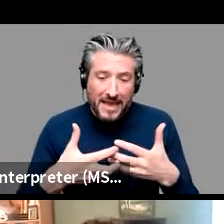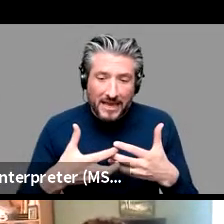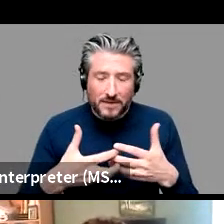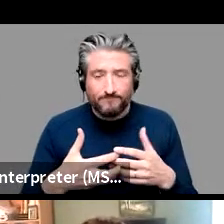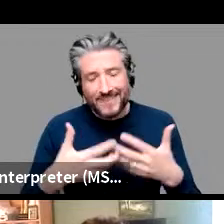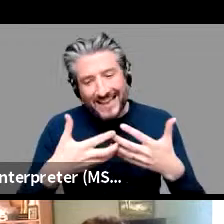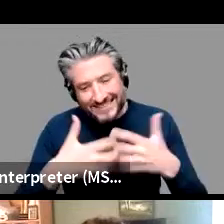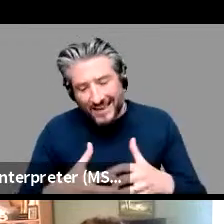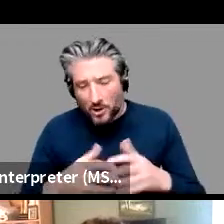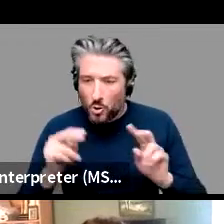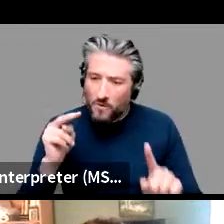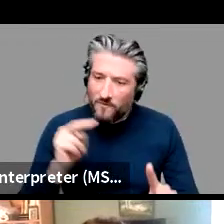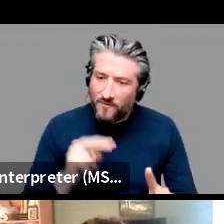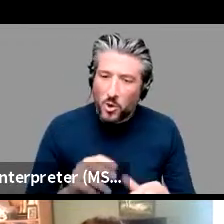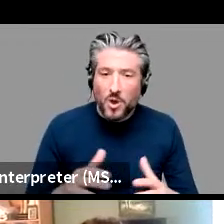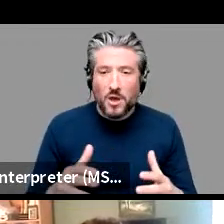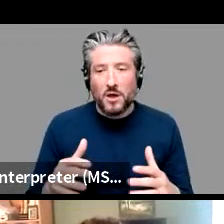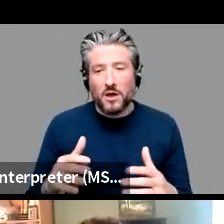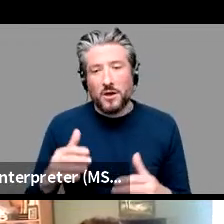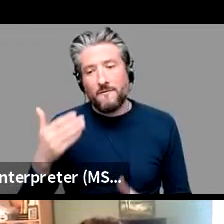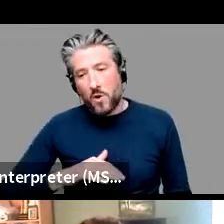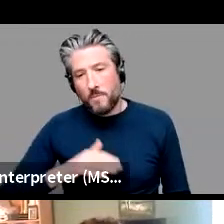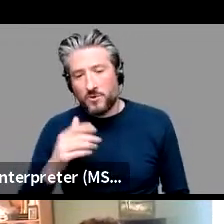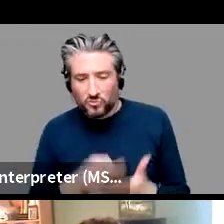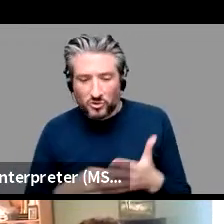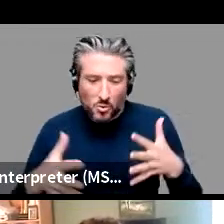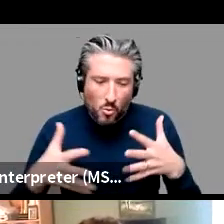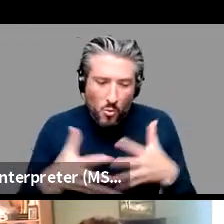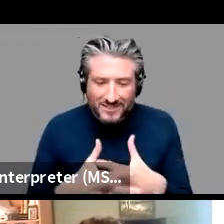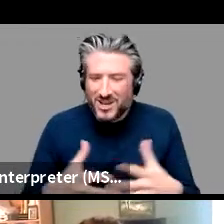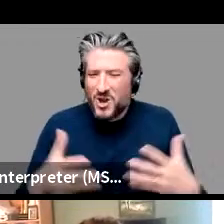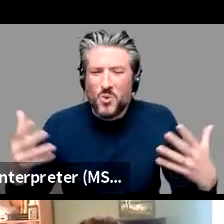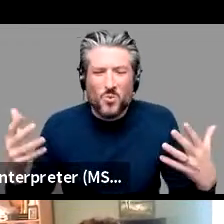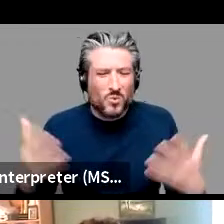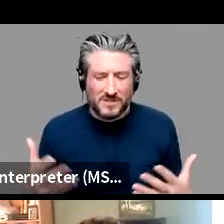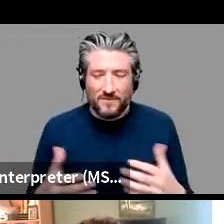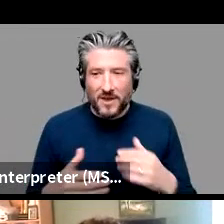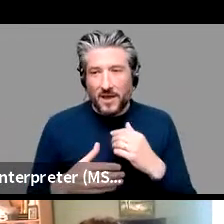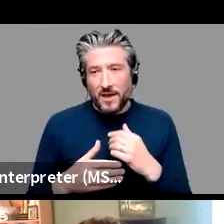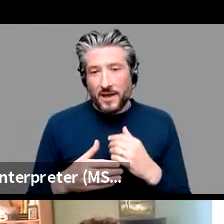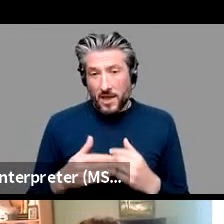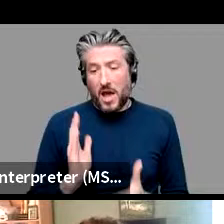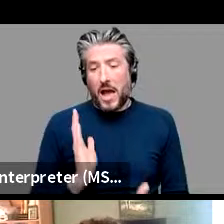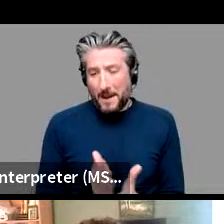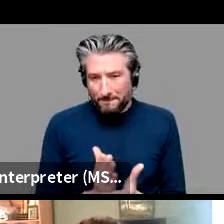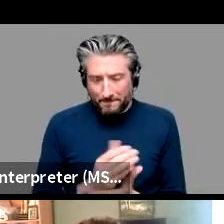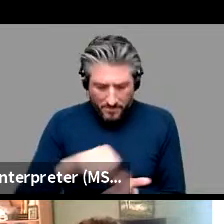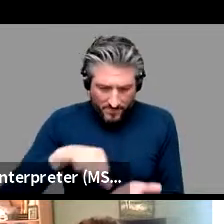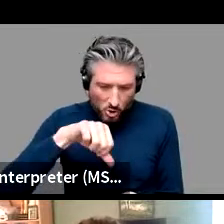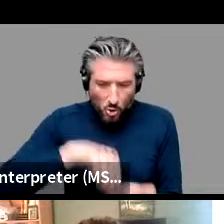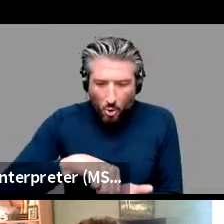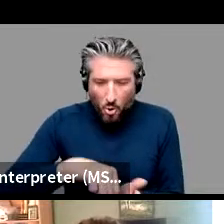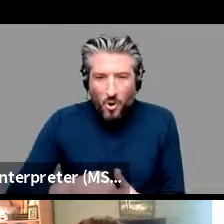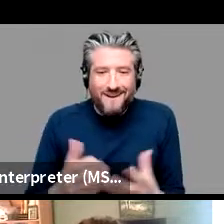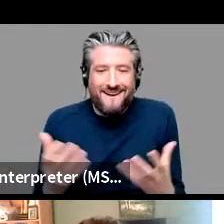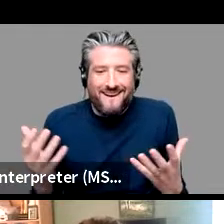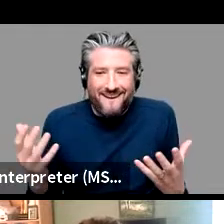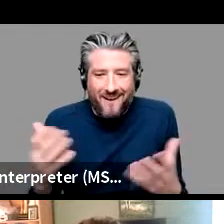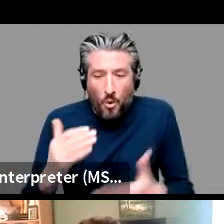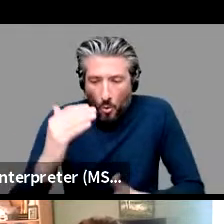a scholar wagner or wither of hawk which is kind of original delta rule is actually at the core of of any connectionist model